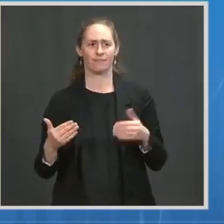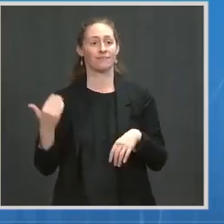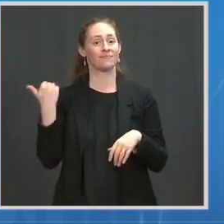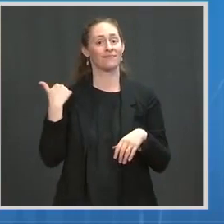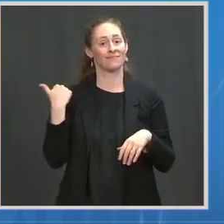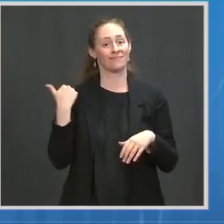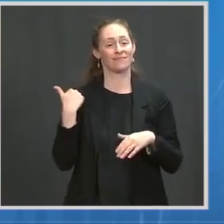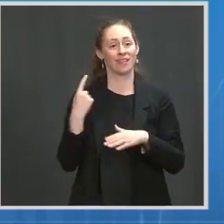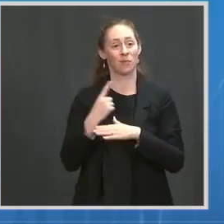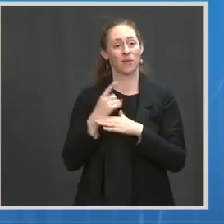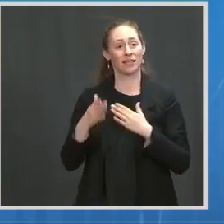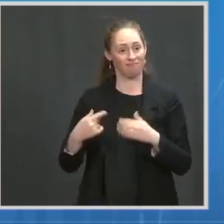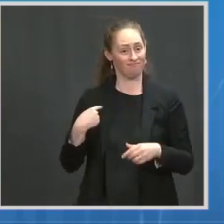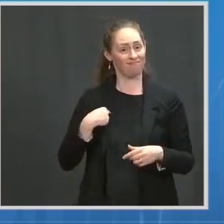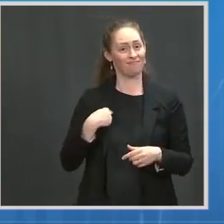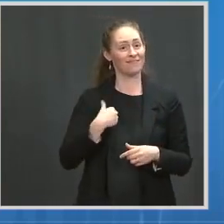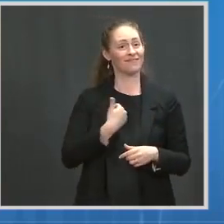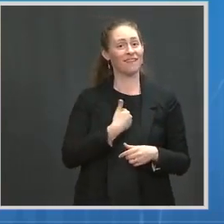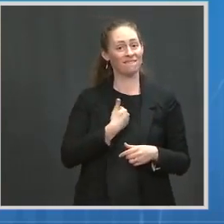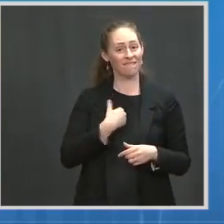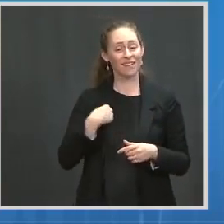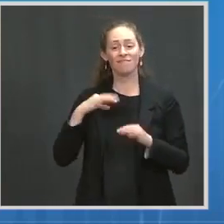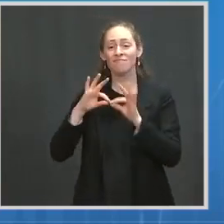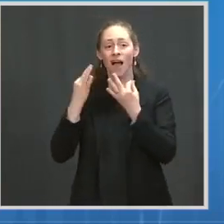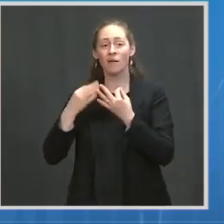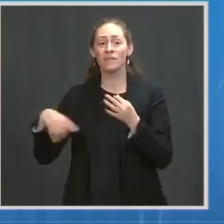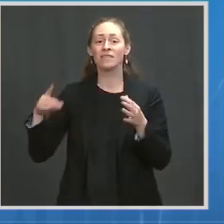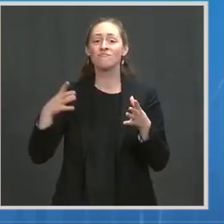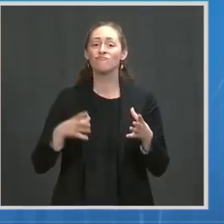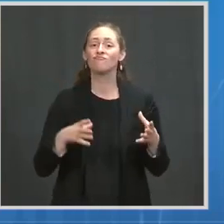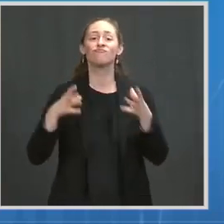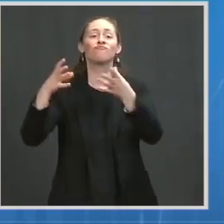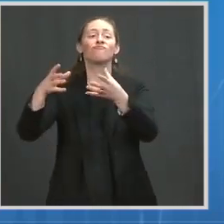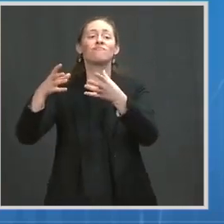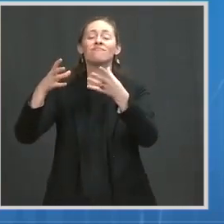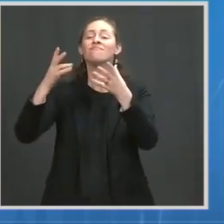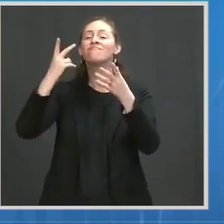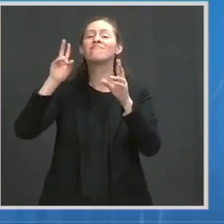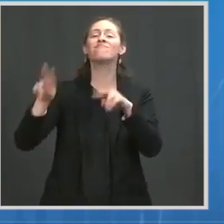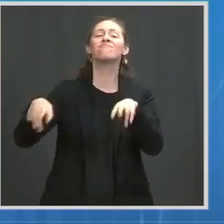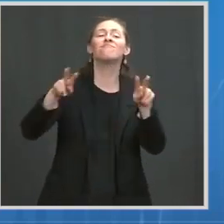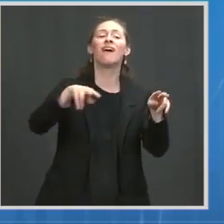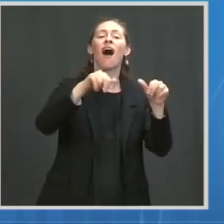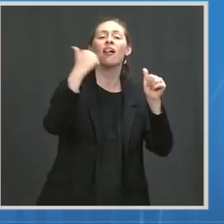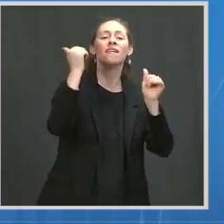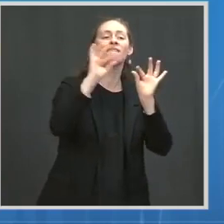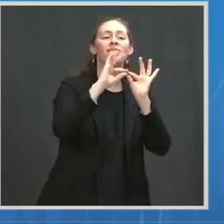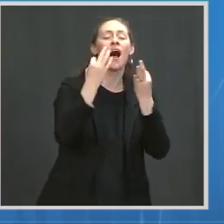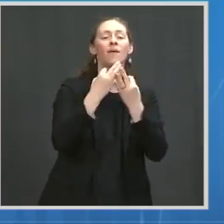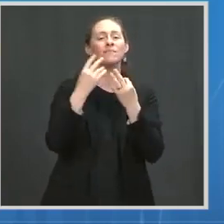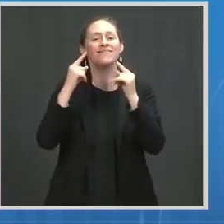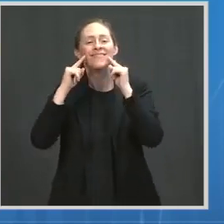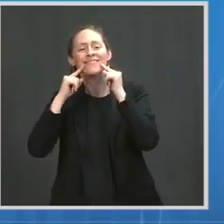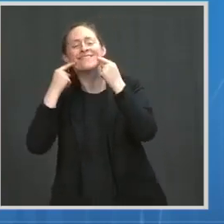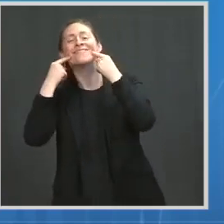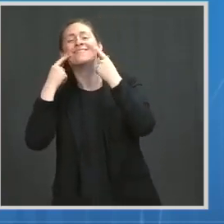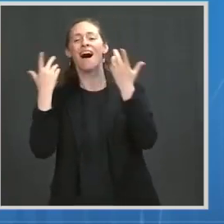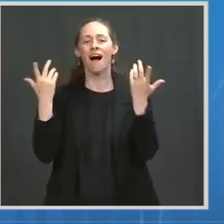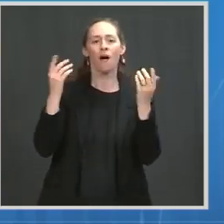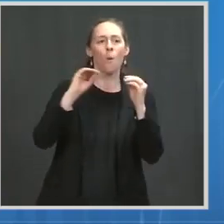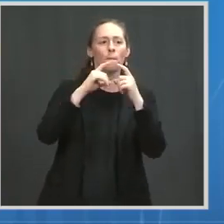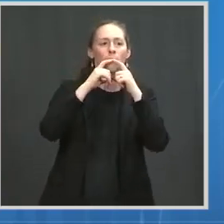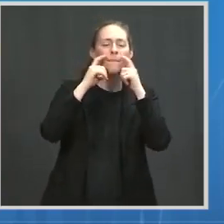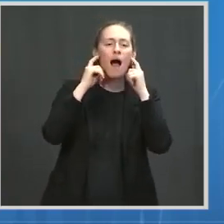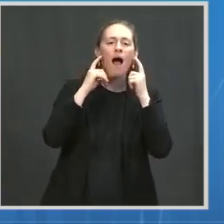family, and I was encouraged to see so many others outside and to see so many of their smiles, working to regain so